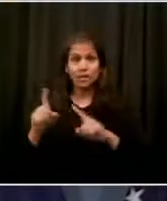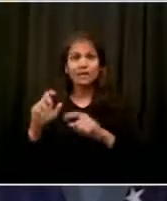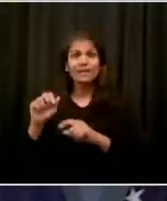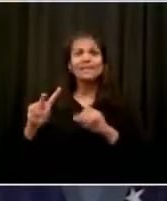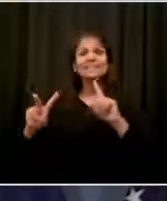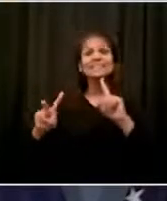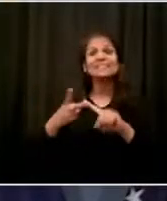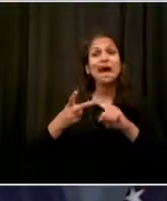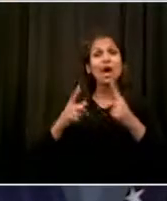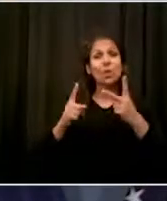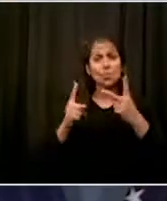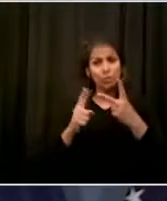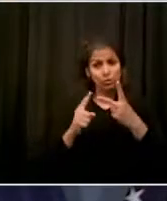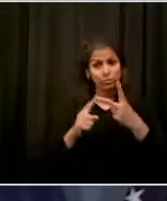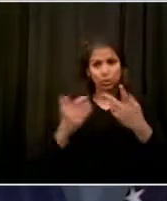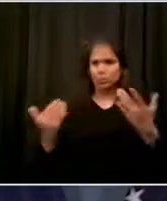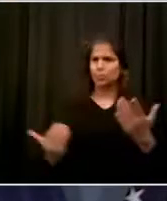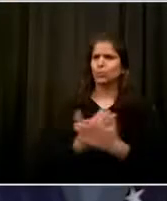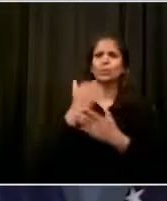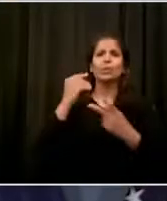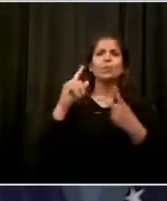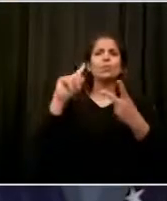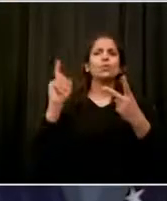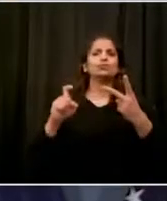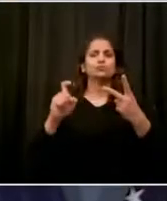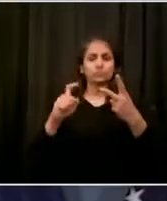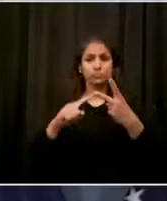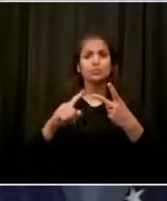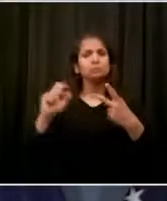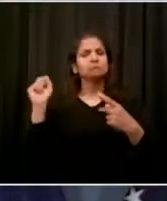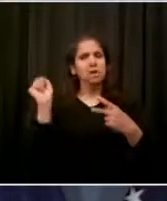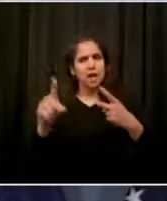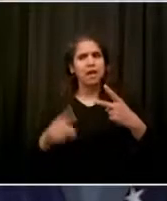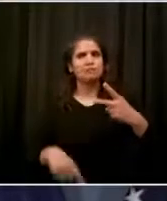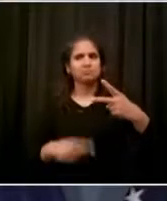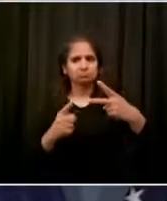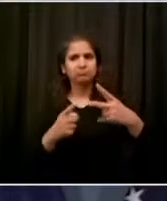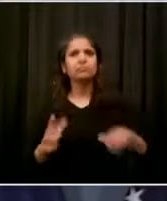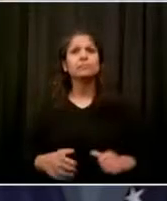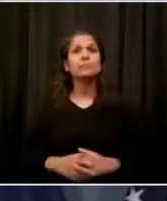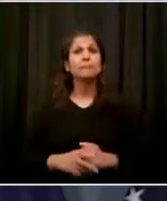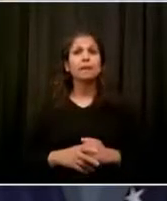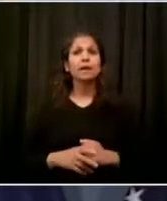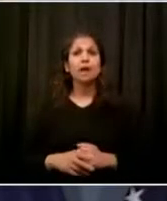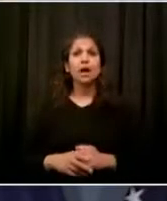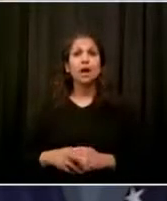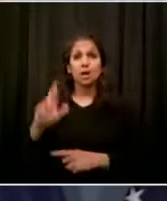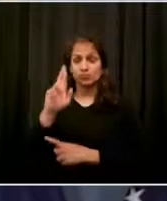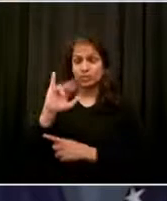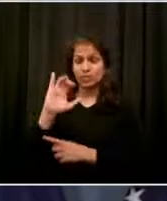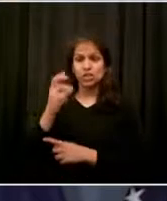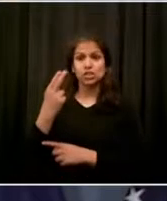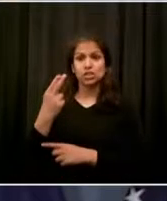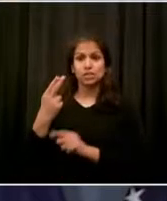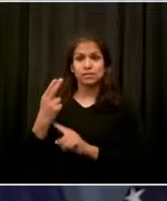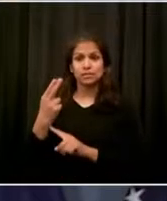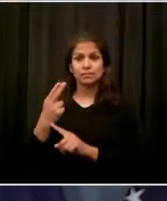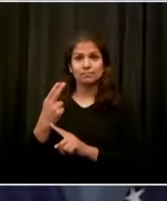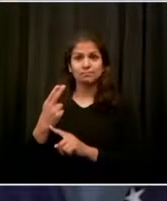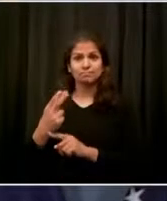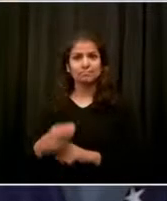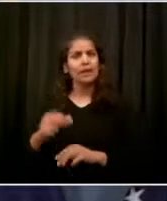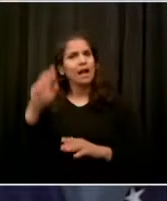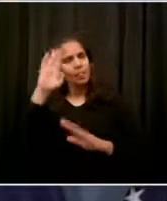Mr. Mayor, hello? There you go. How are you doing? Yeah, I'm here. Yeah. Mr. Mayor, do you think that all of this